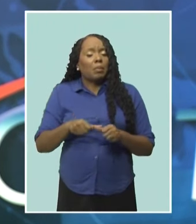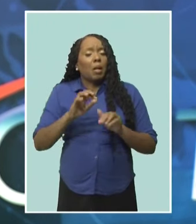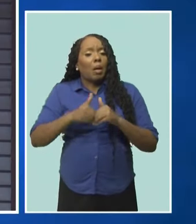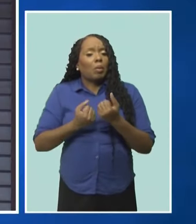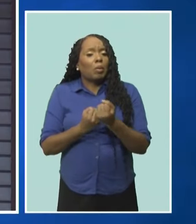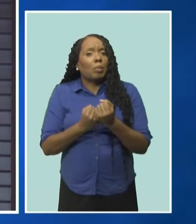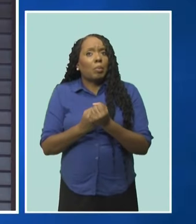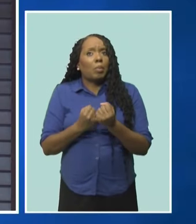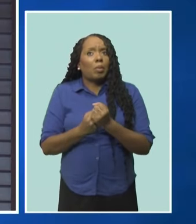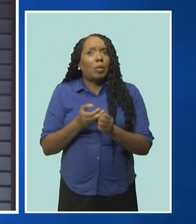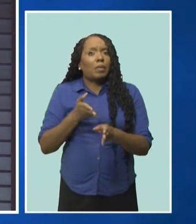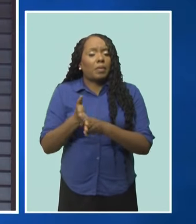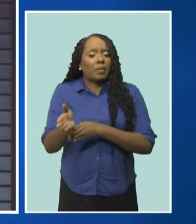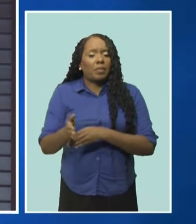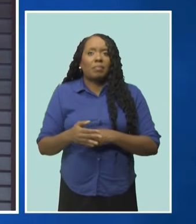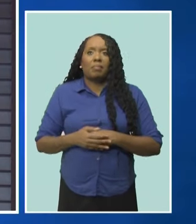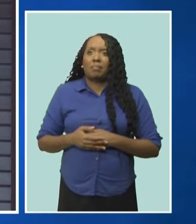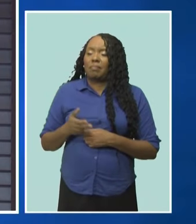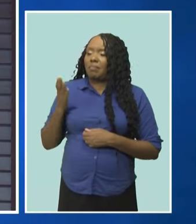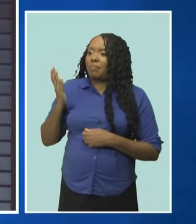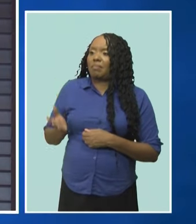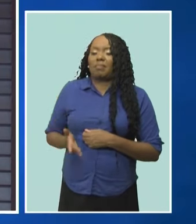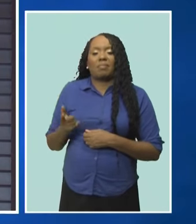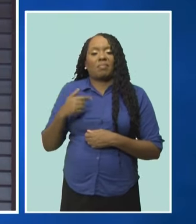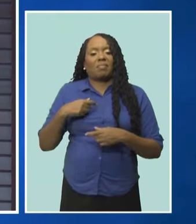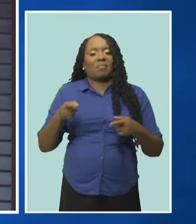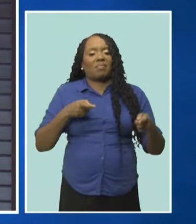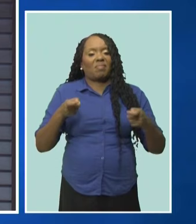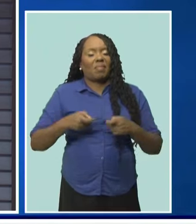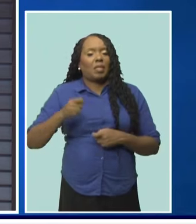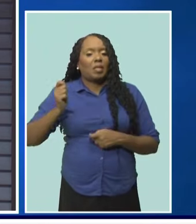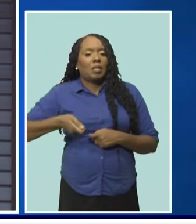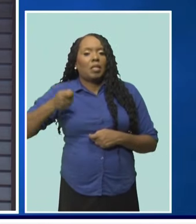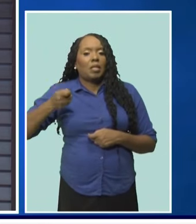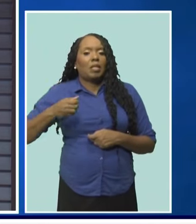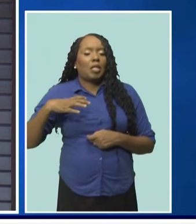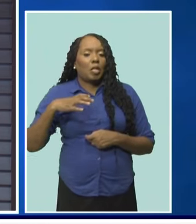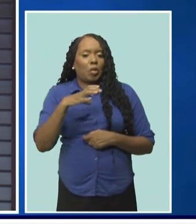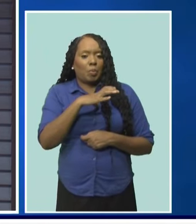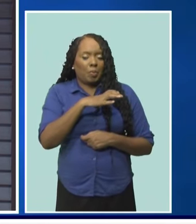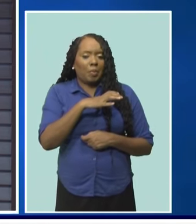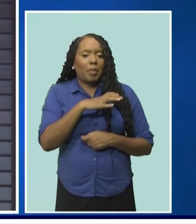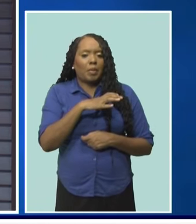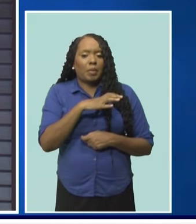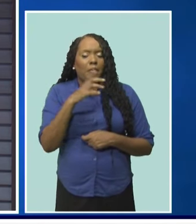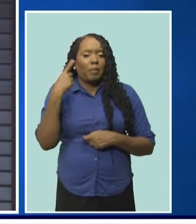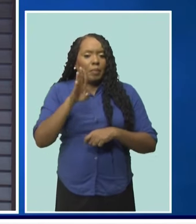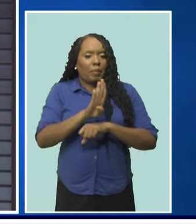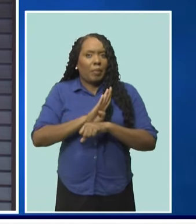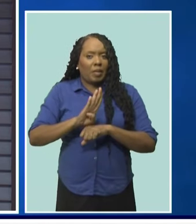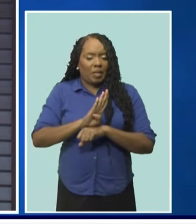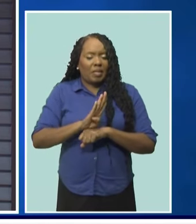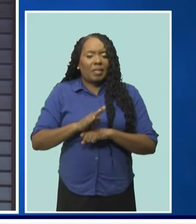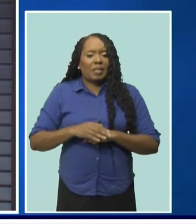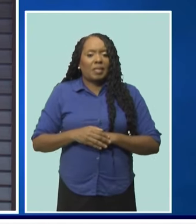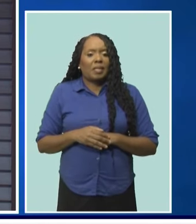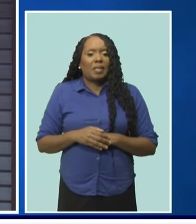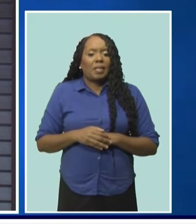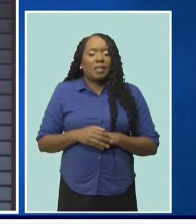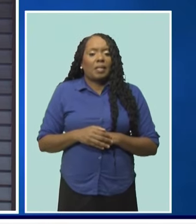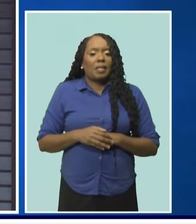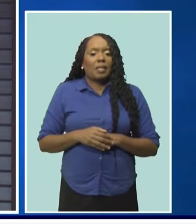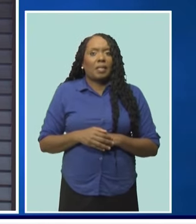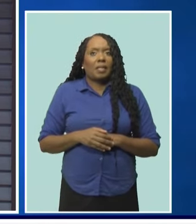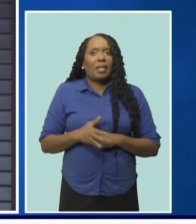I chair the Judicial Appointments Committee of Barbados and had the pleasure again of recommending that